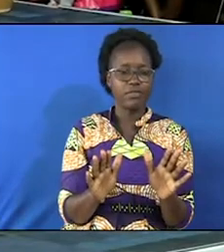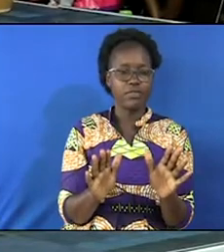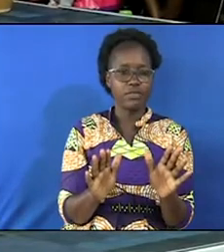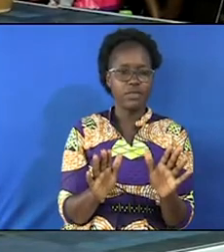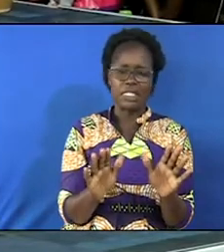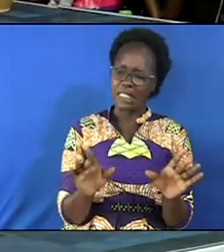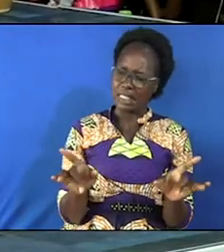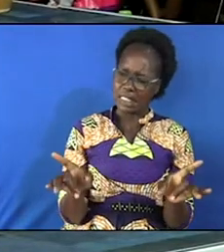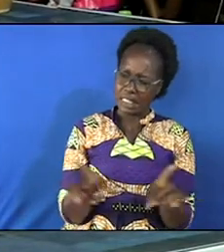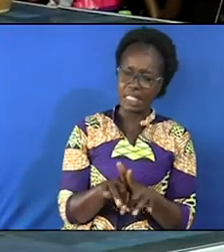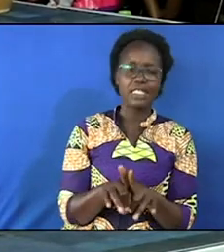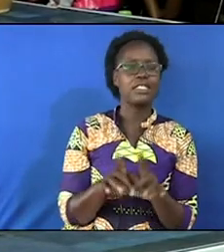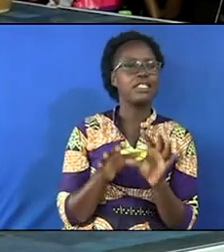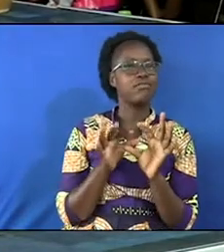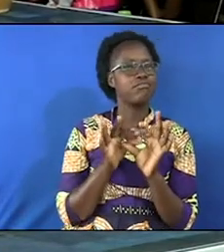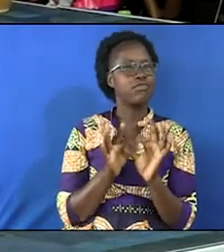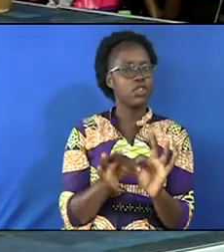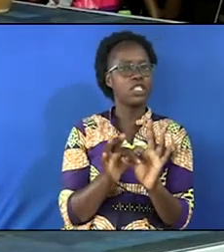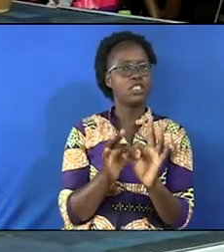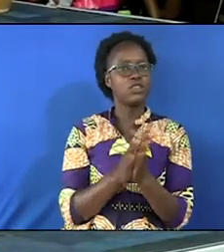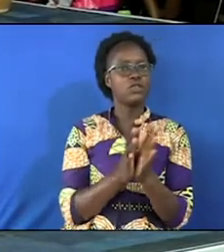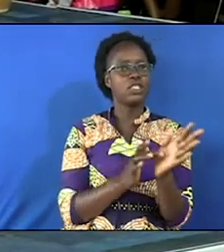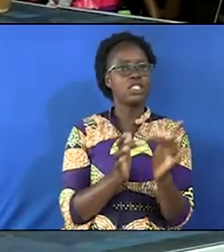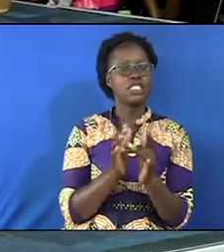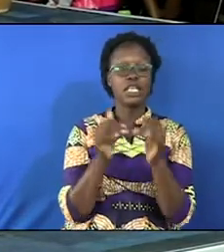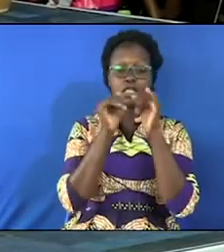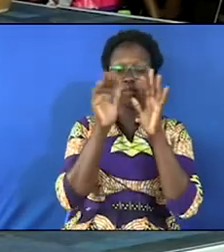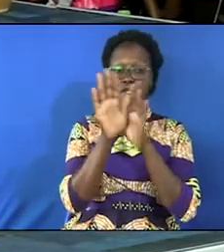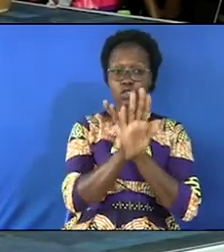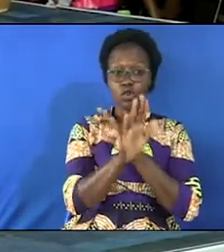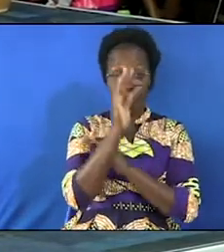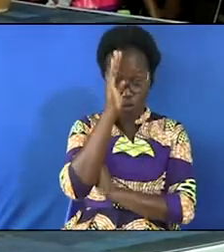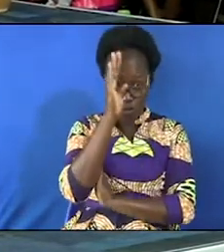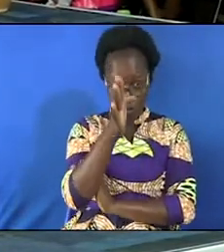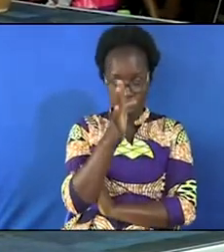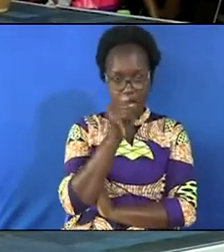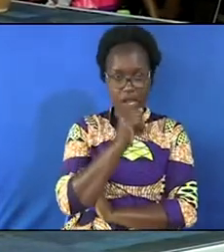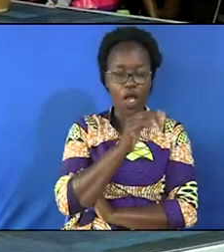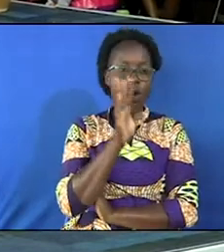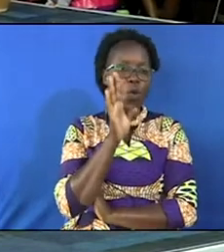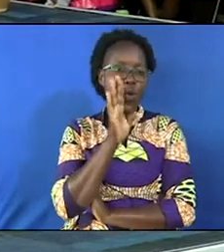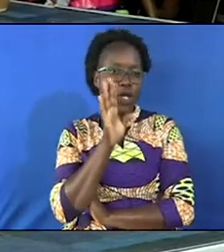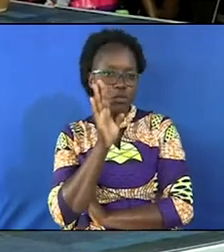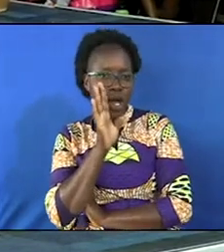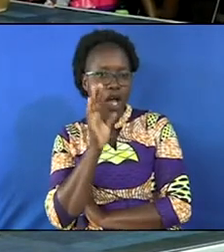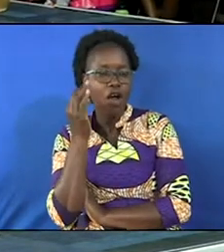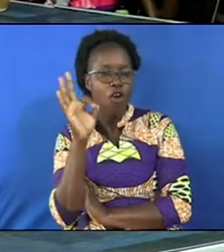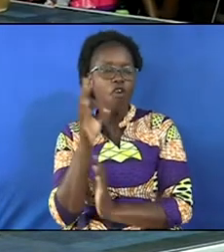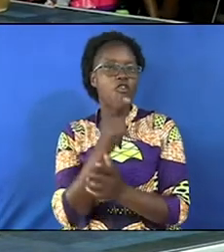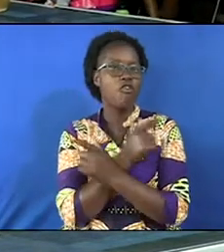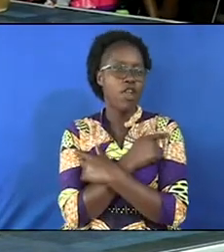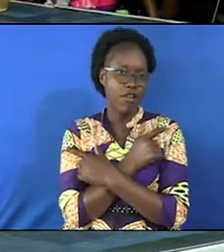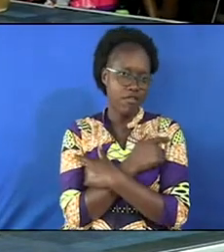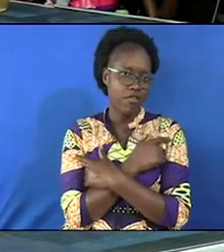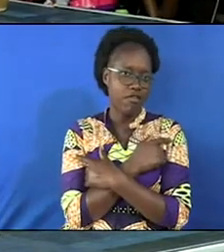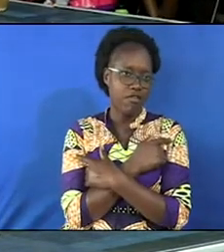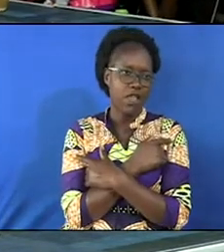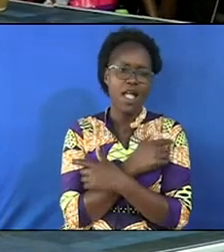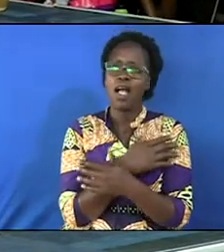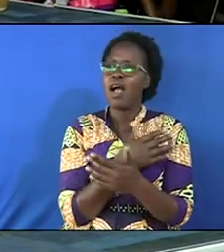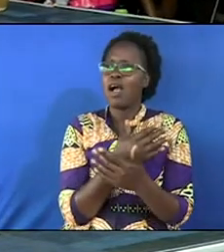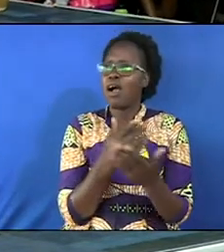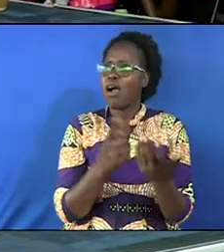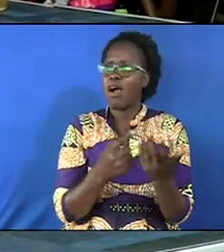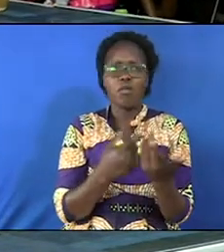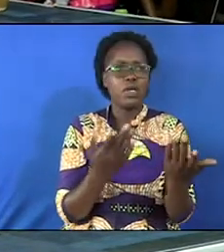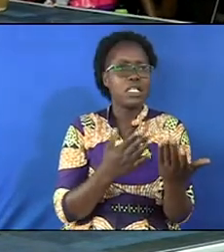stay connected to Jesus Christ and will bless you whisper of love how many